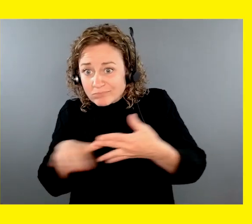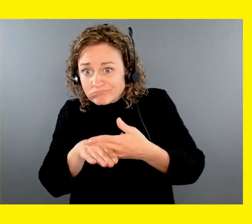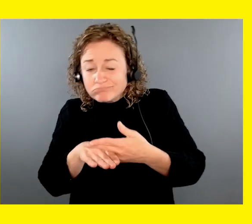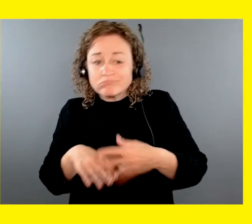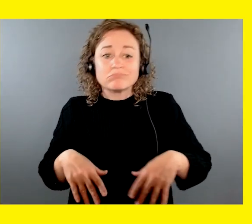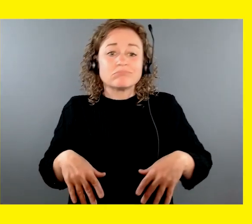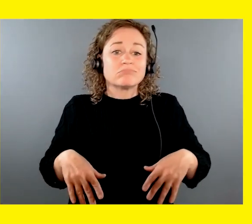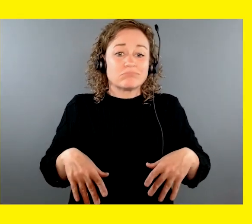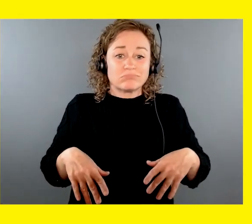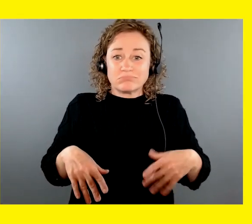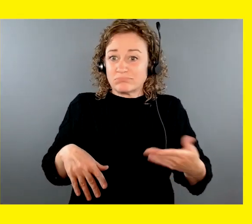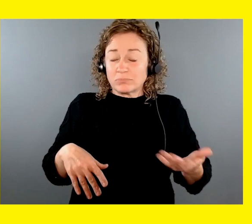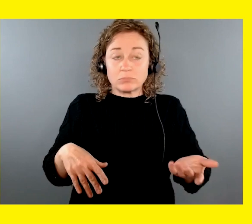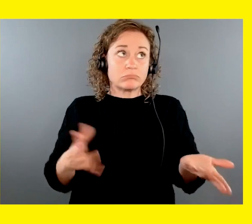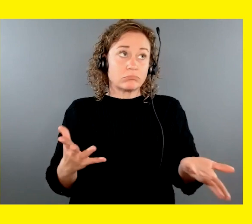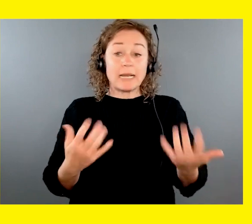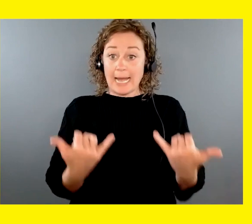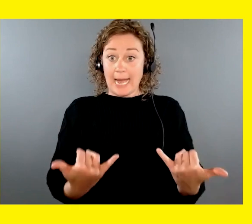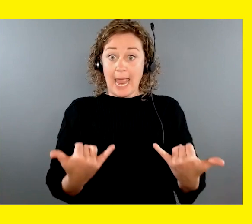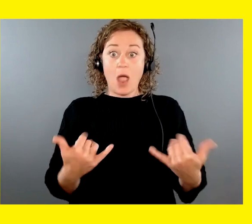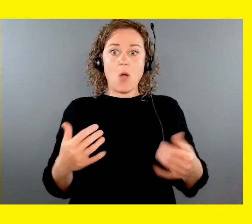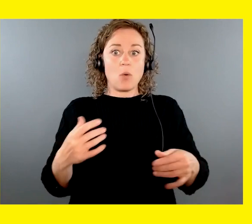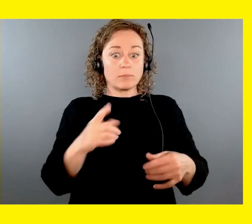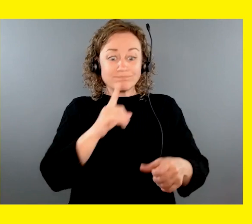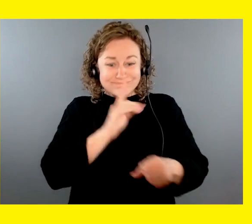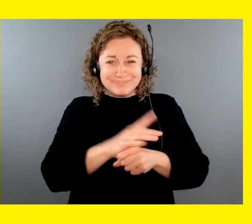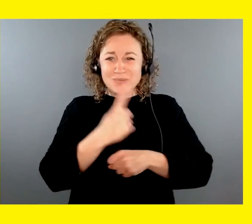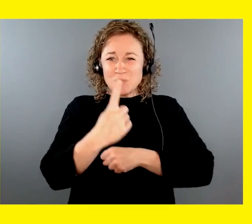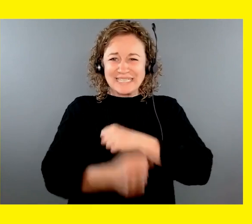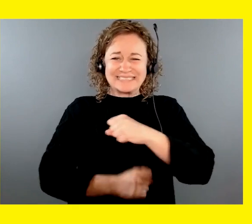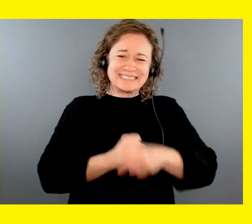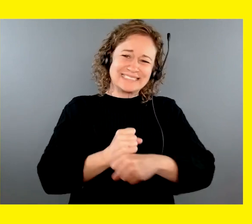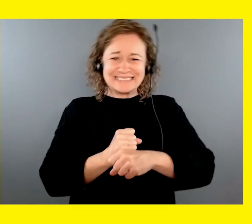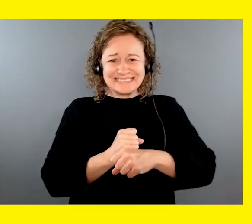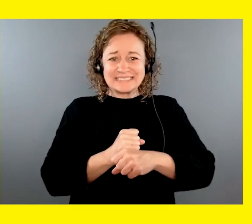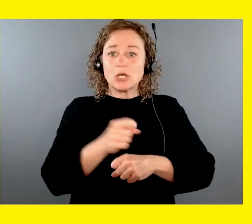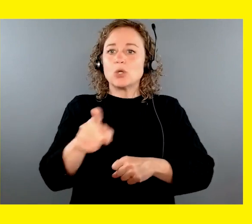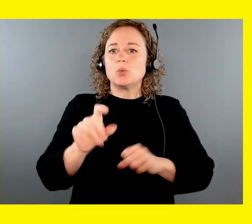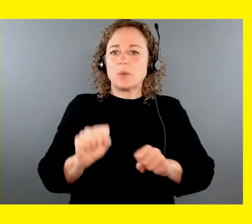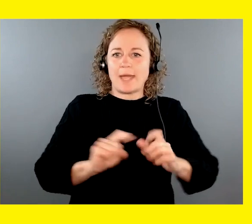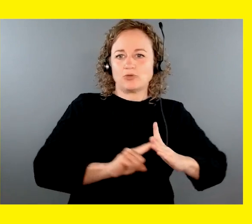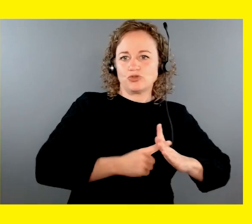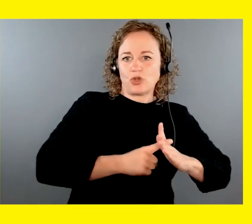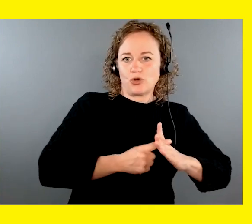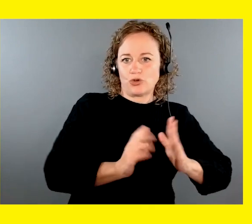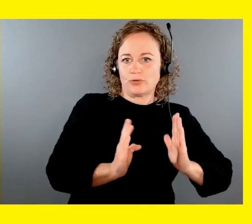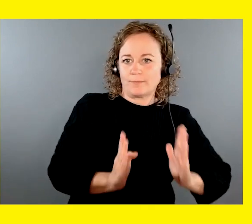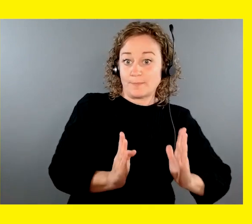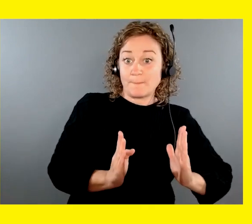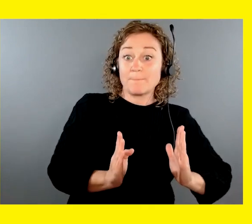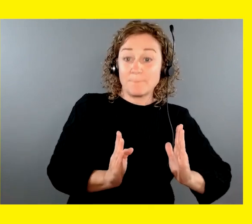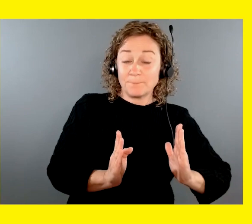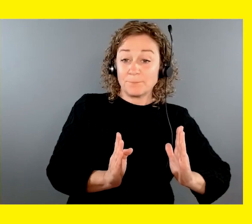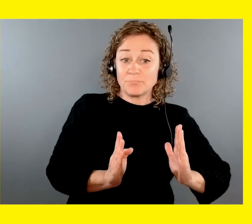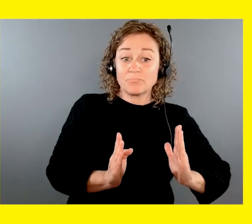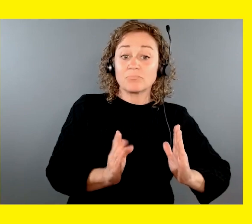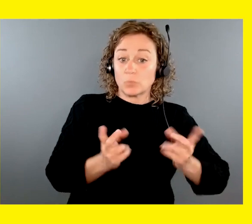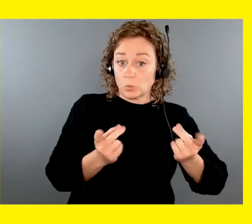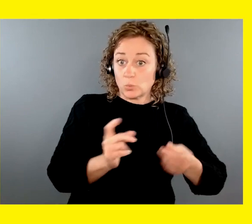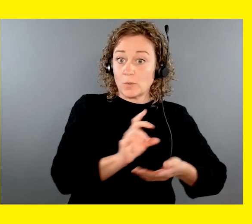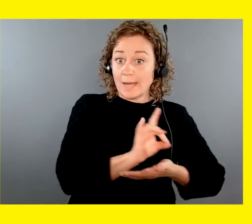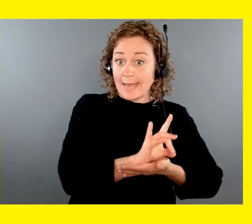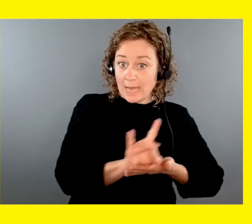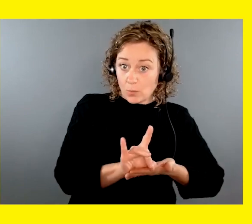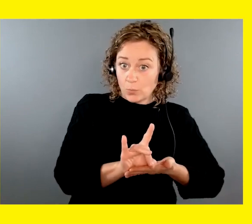raising. So instead of having the full year commitment, you can become a puppy raiser starter. What you'll do in that position is you'll have a puppy from eight weeks to